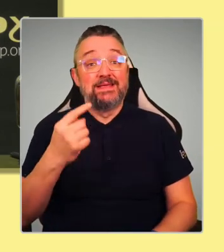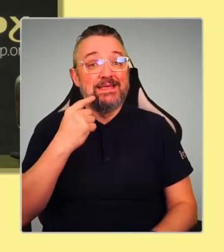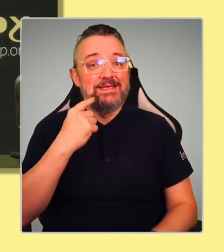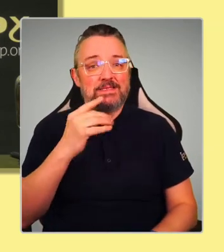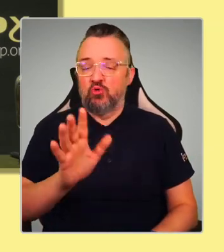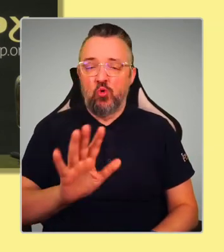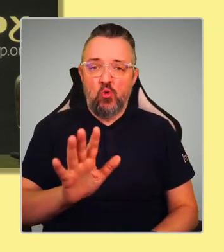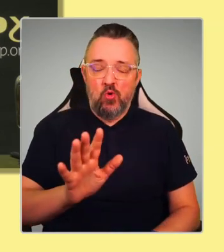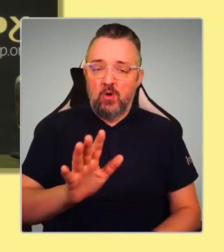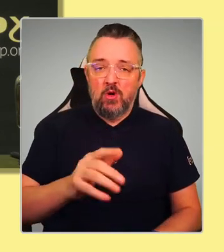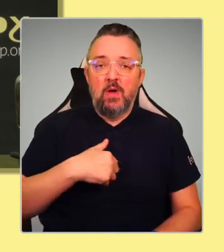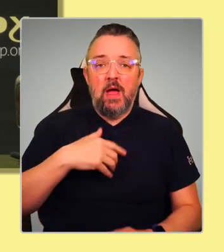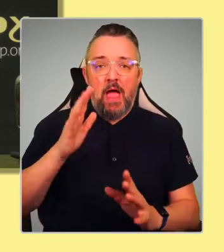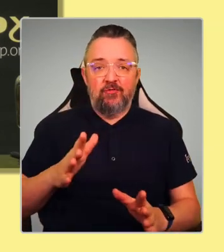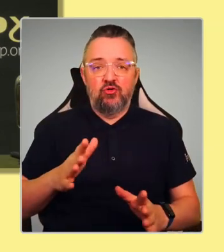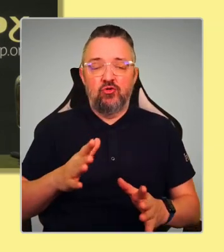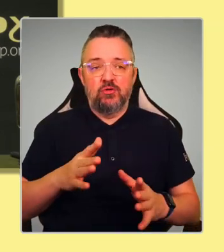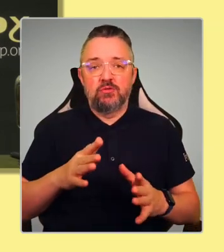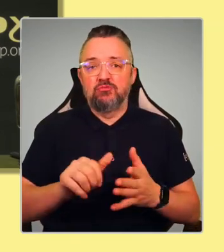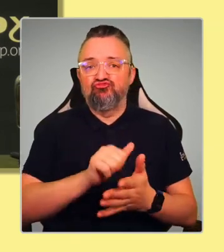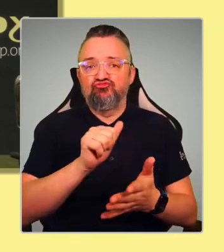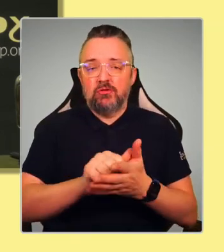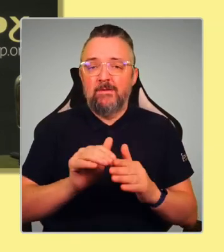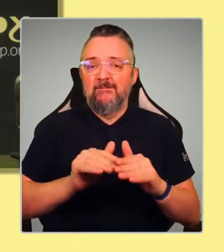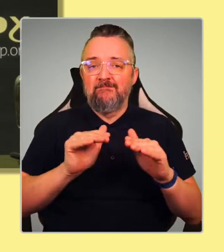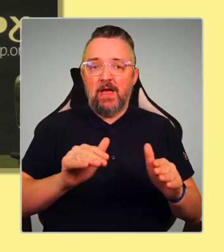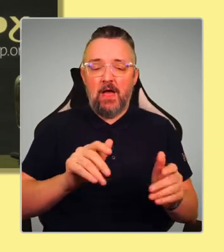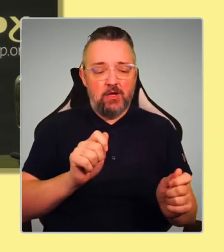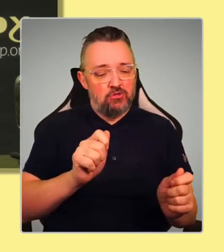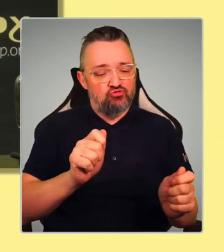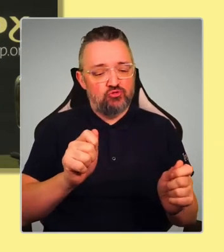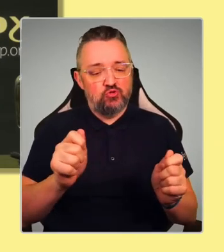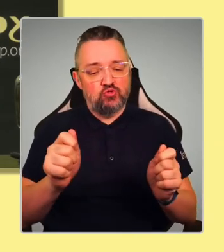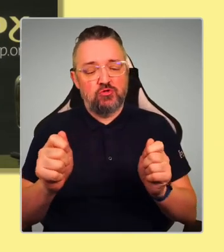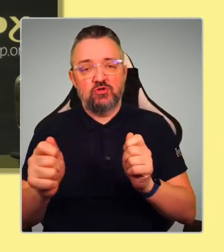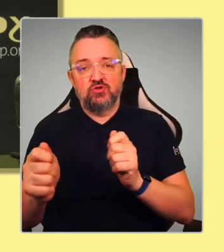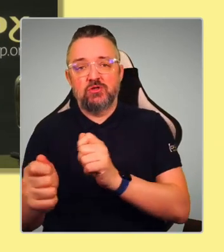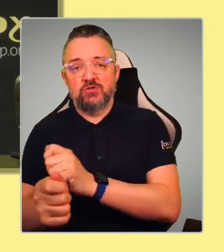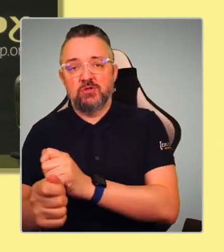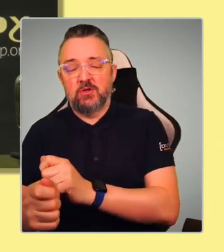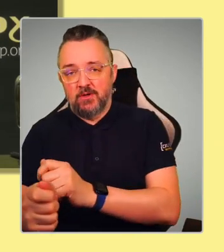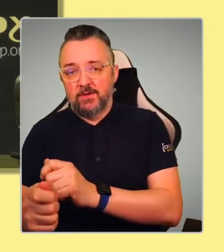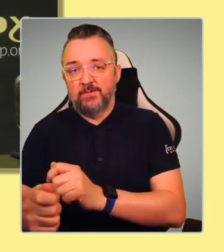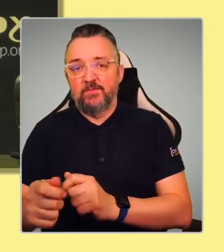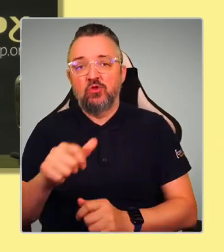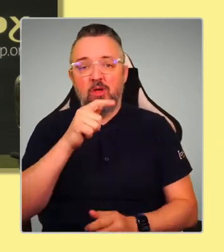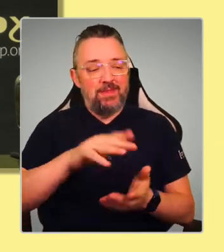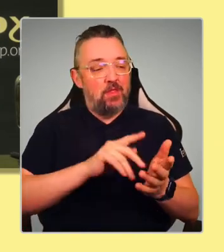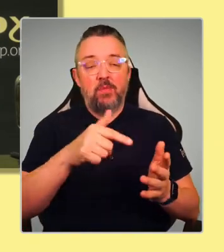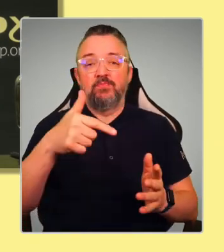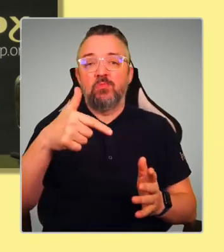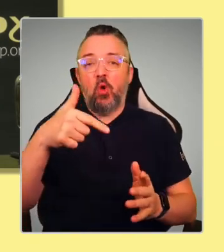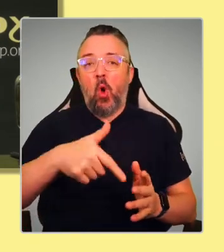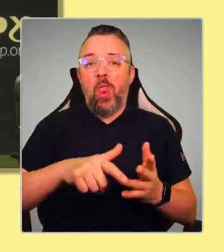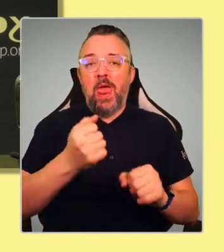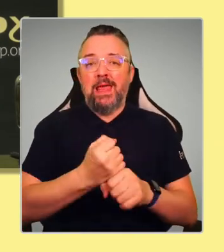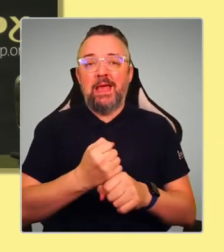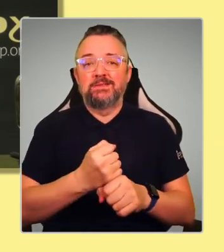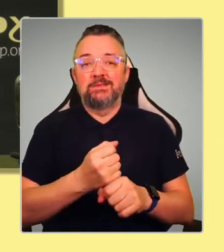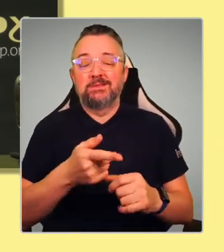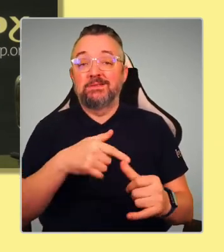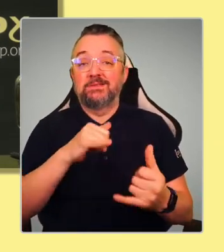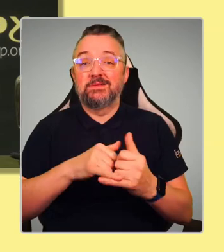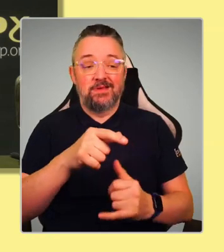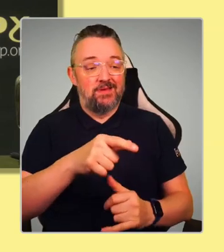transition, a transition that truly is just, that doesn't mean that, you know, oil and gas workers are thrown to the wind. We need a just transition.